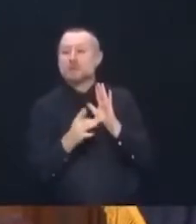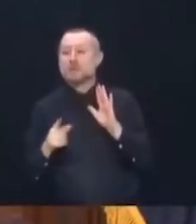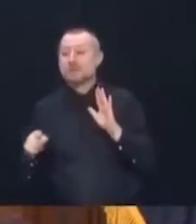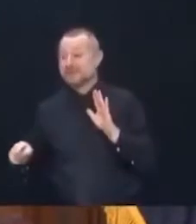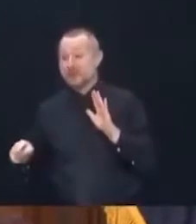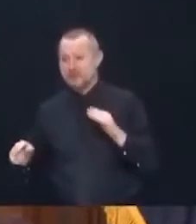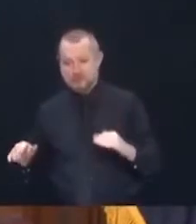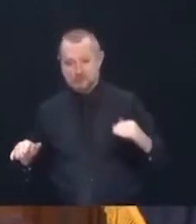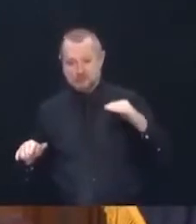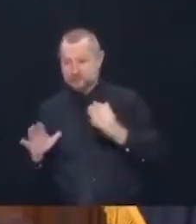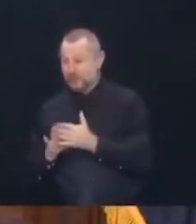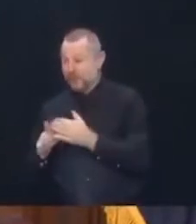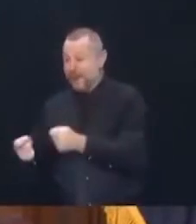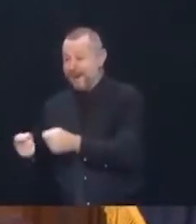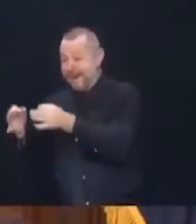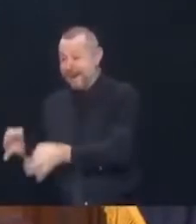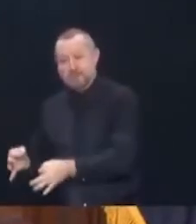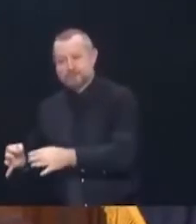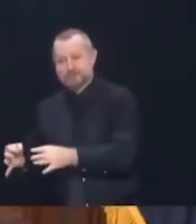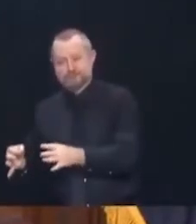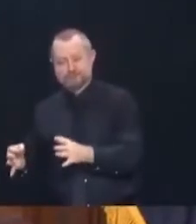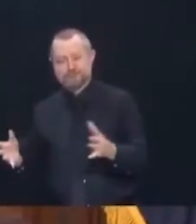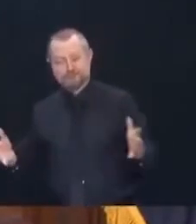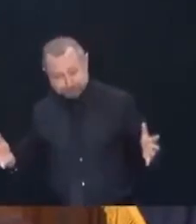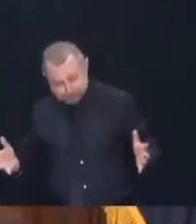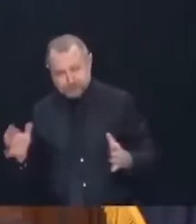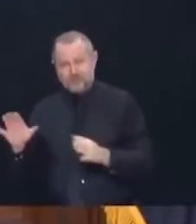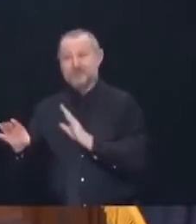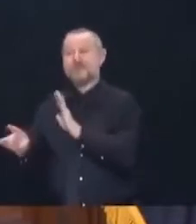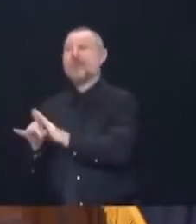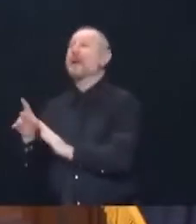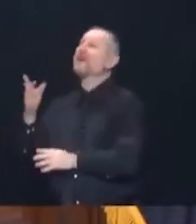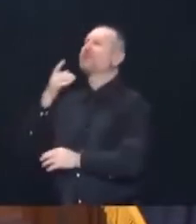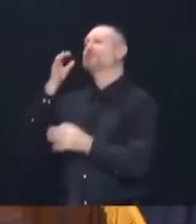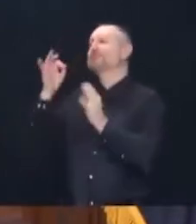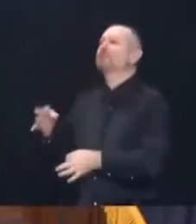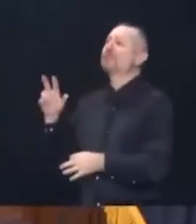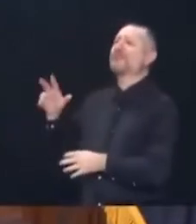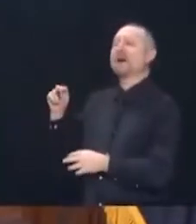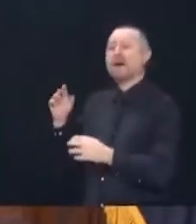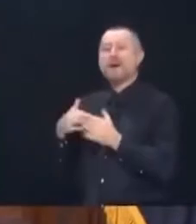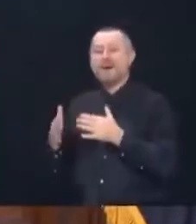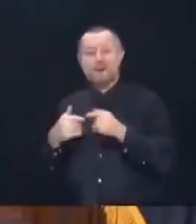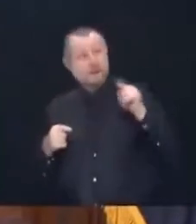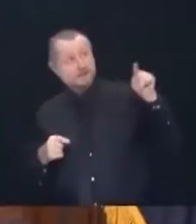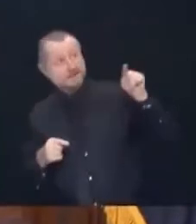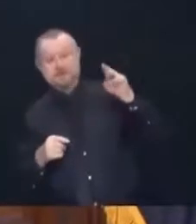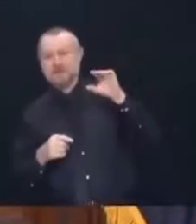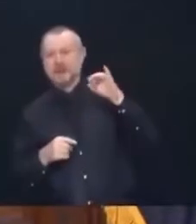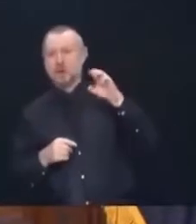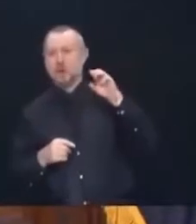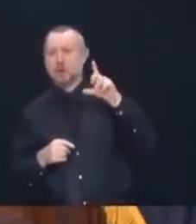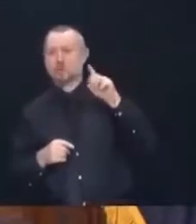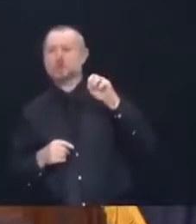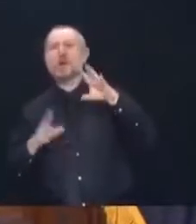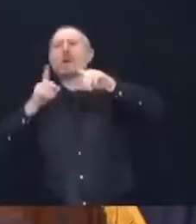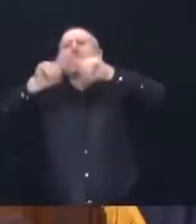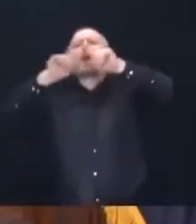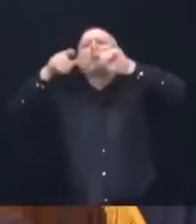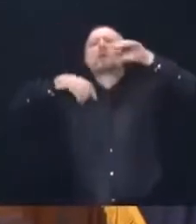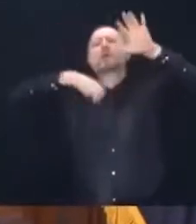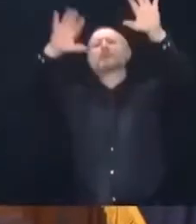locally set school infection rate. Why did you close the schools in Virginia County last week? You were over